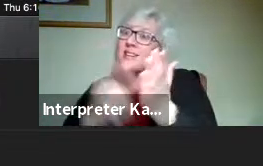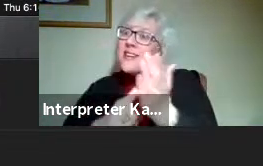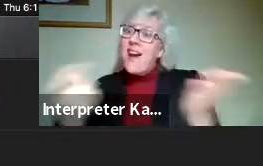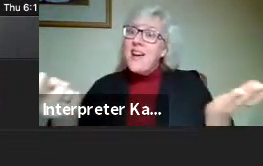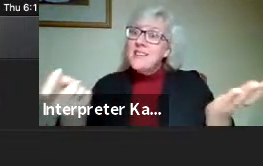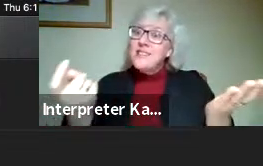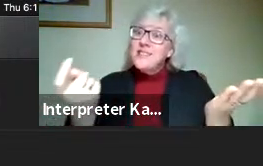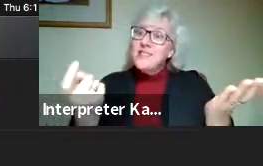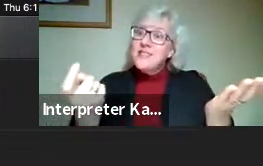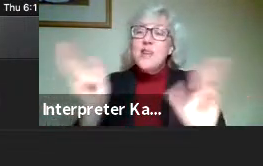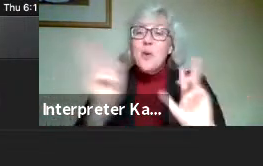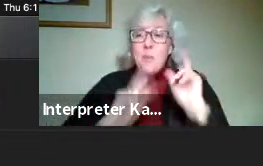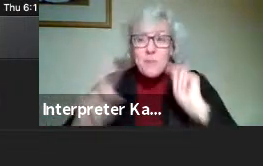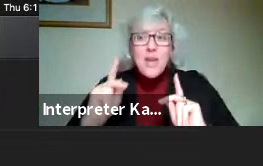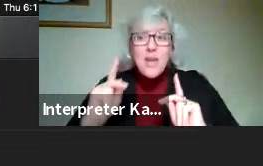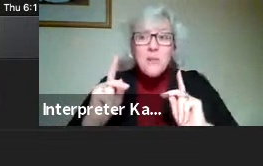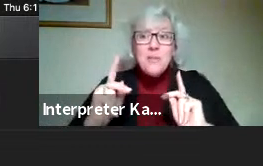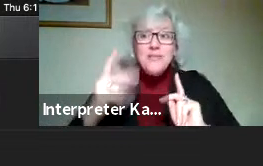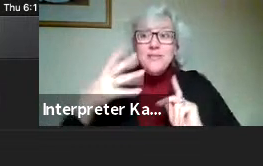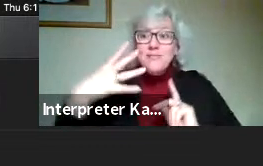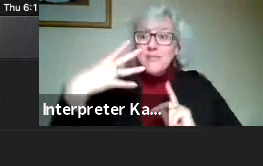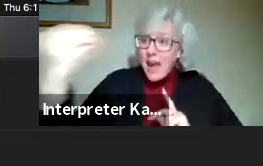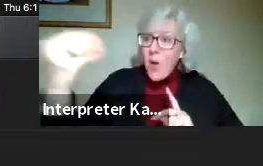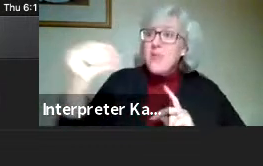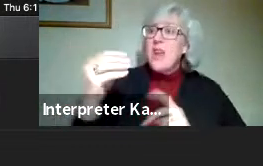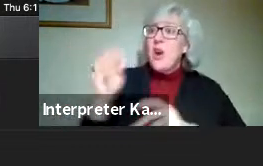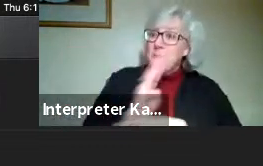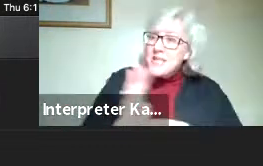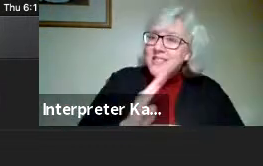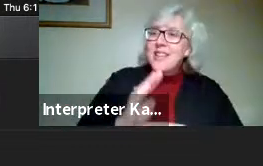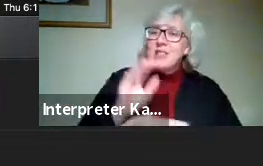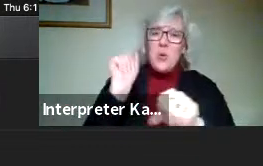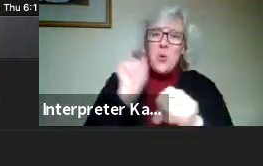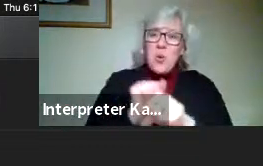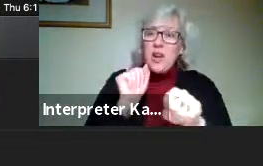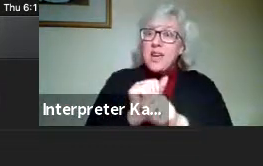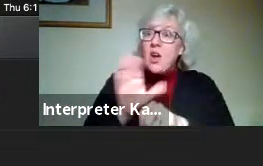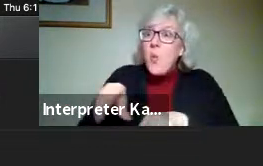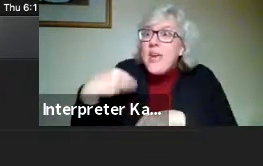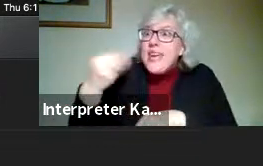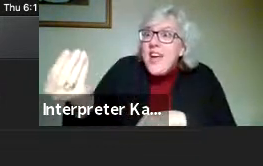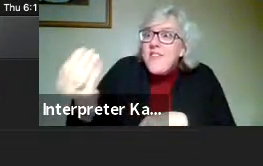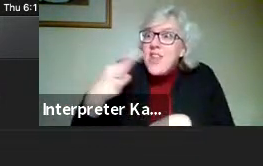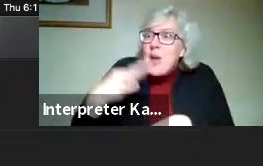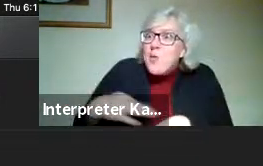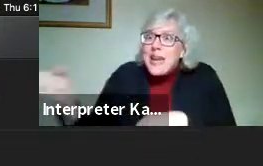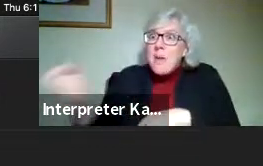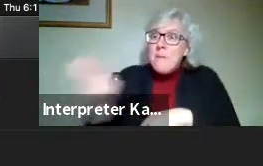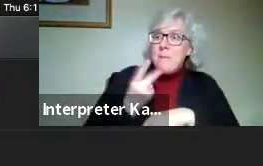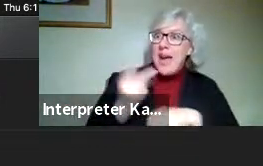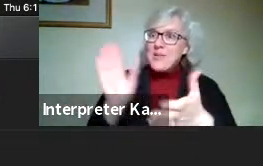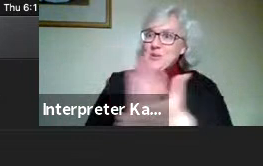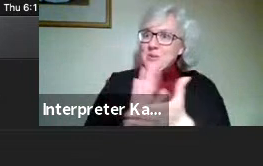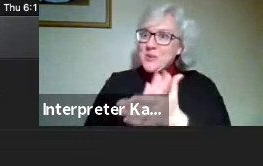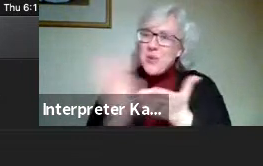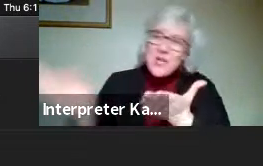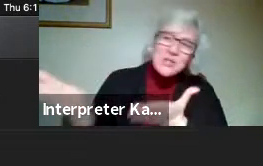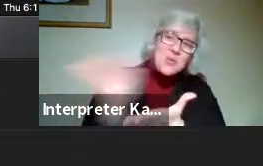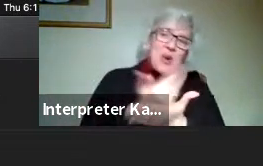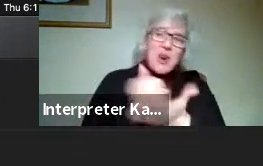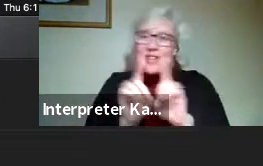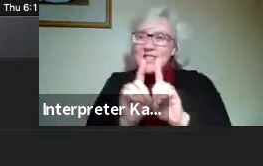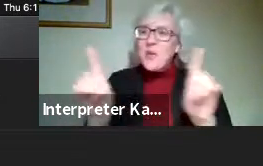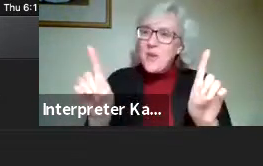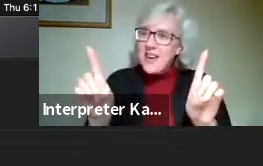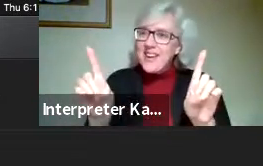people, we in industry working, we give them credit for coming back to Gateway to earn their degree.